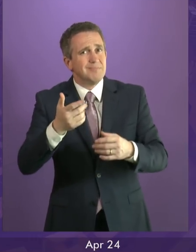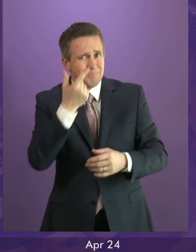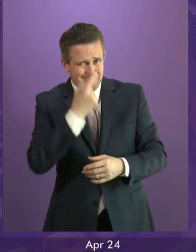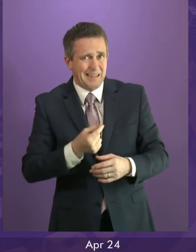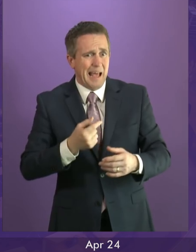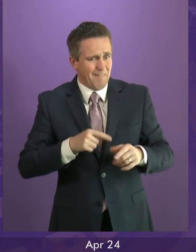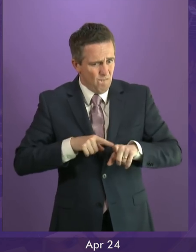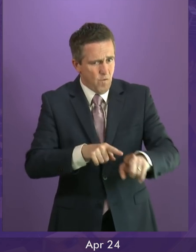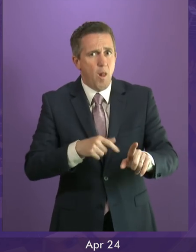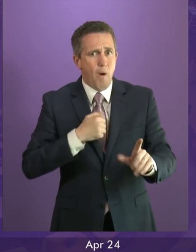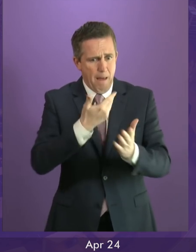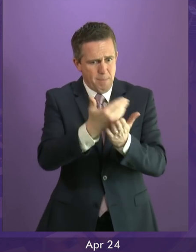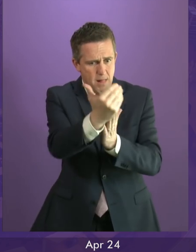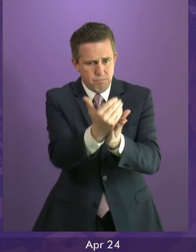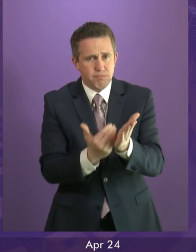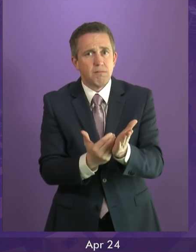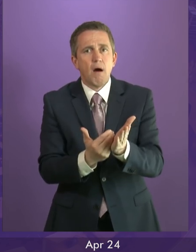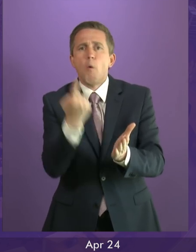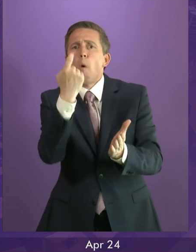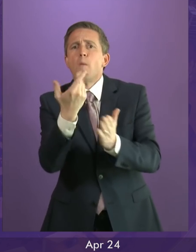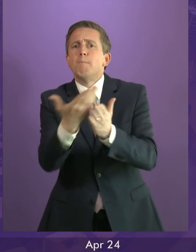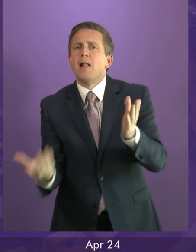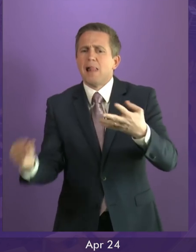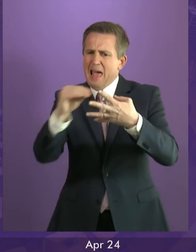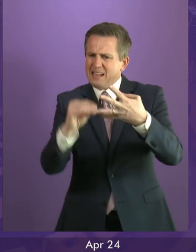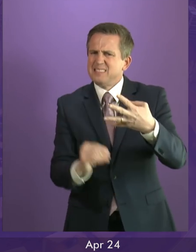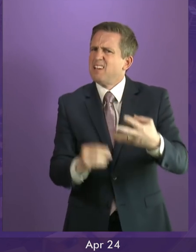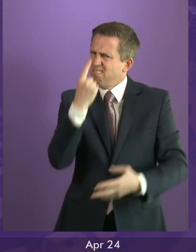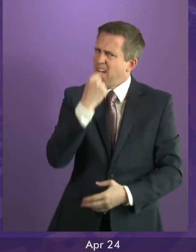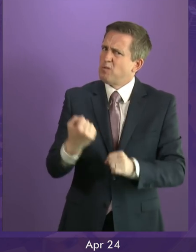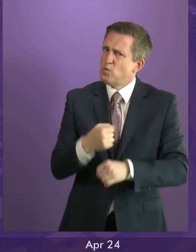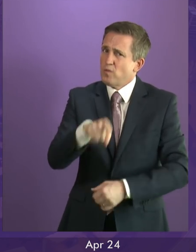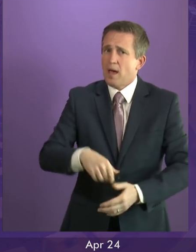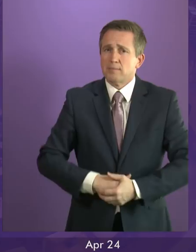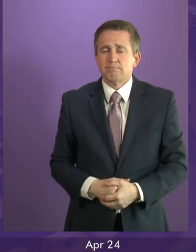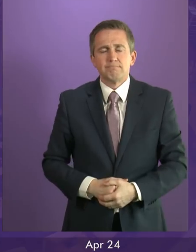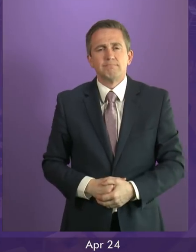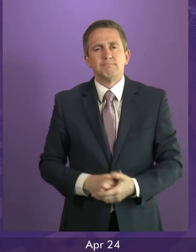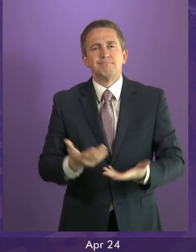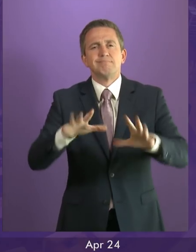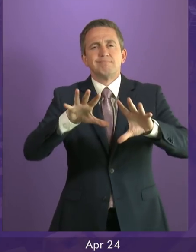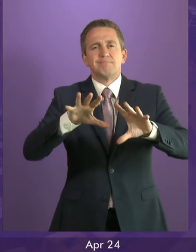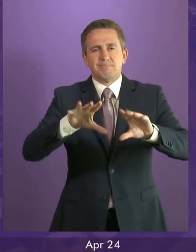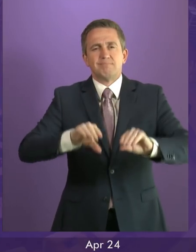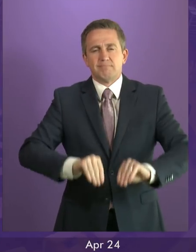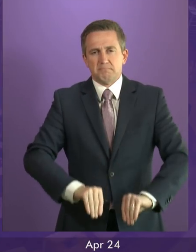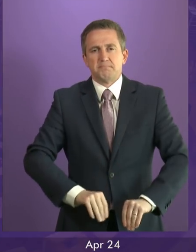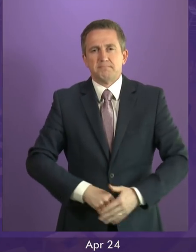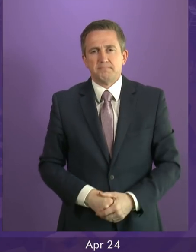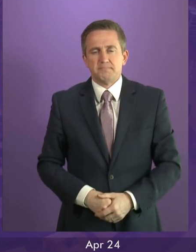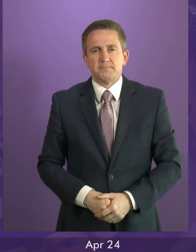legislative programme that's before us just now with an additional bill added in. Thank you very much. That concludes this afternoon's statement.